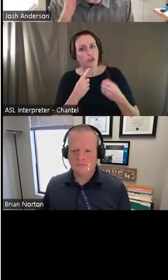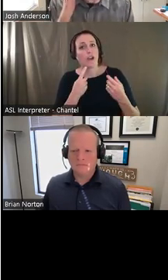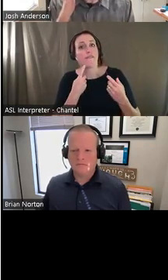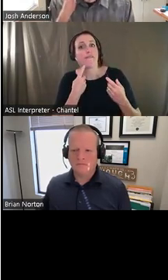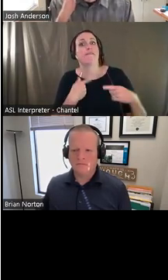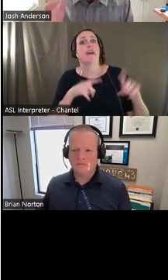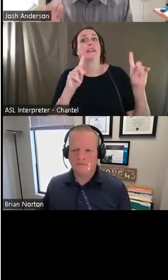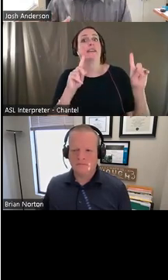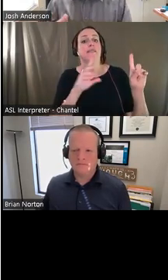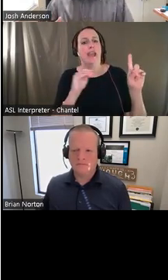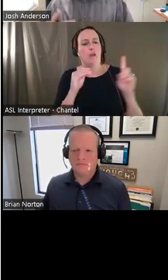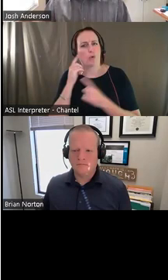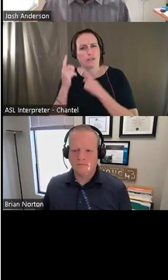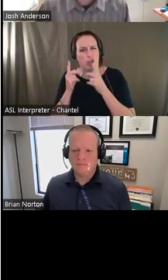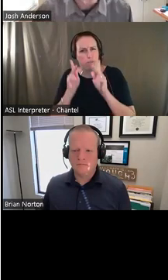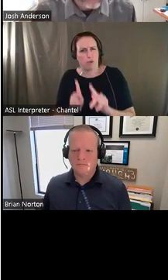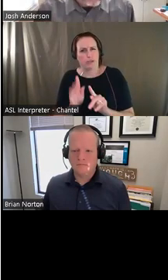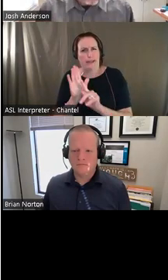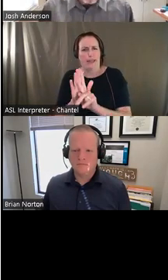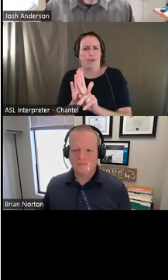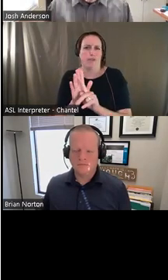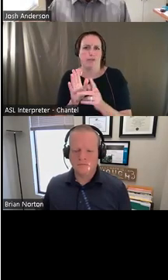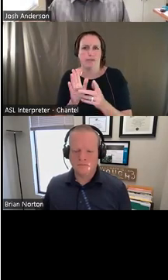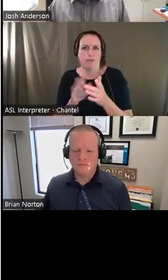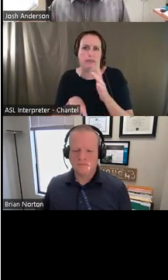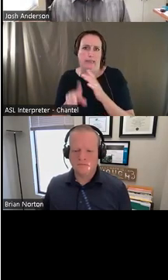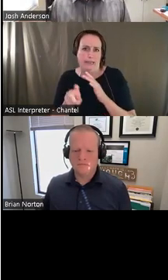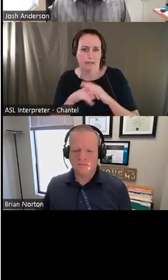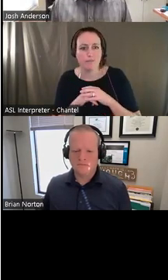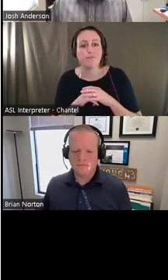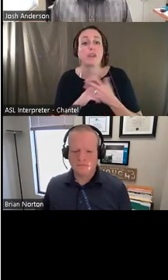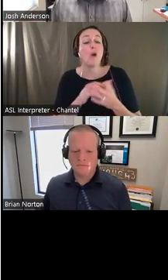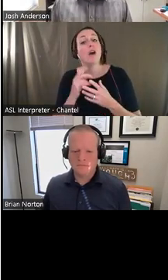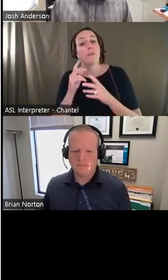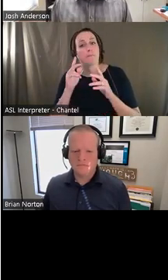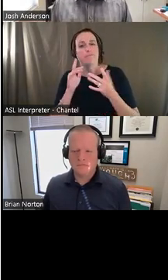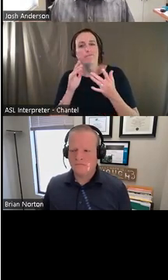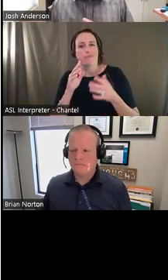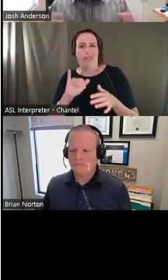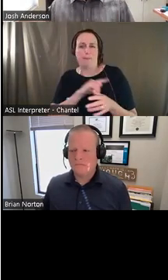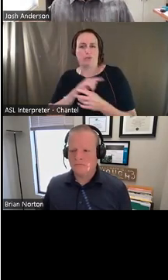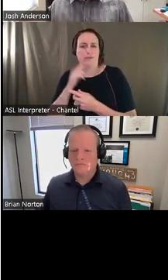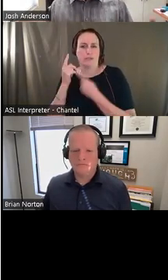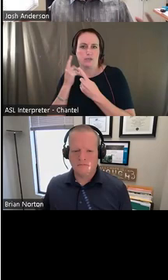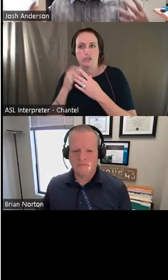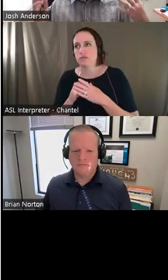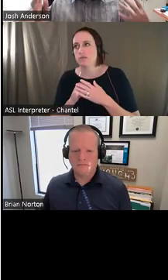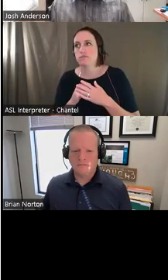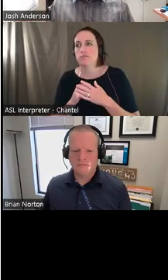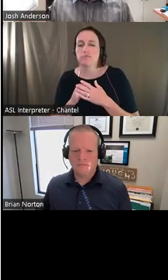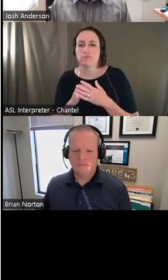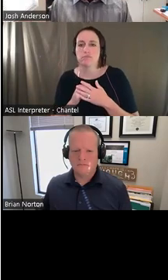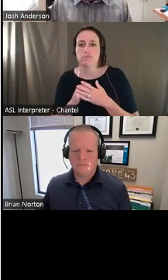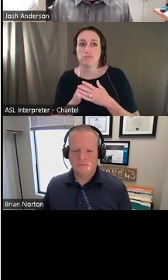considerations and effectiveness can be in a few different ways. That can of course be, uh, it meets this need absolutely perfectly.